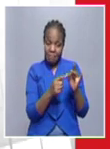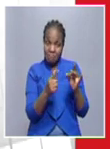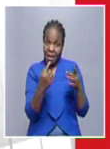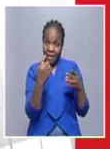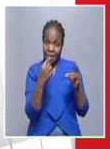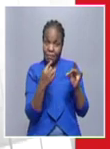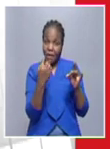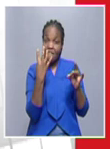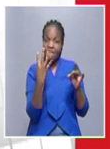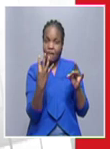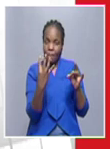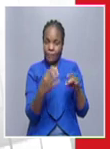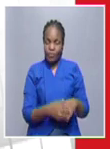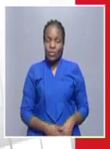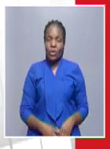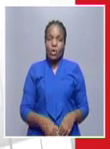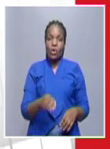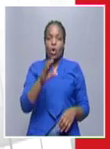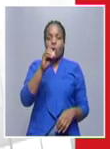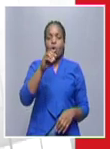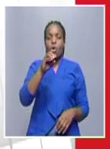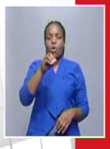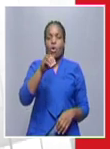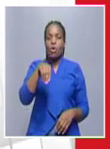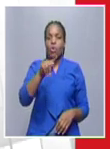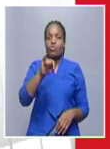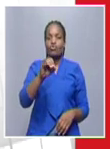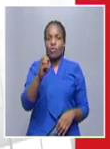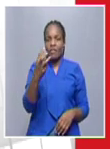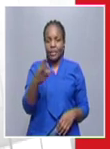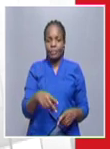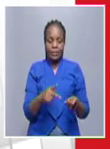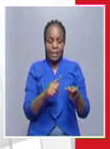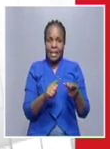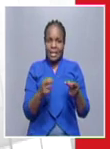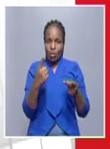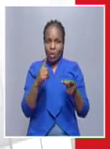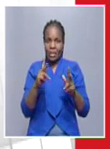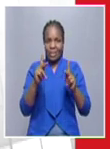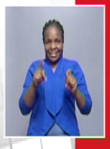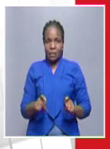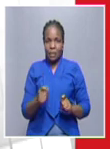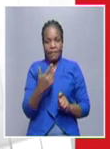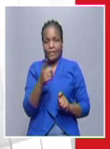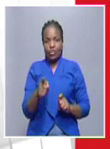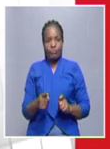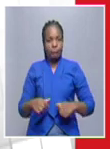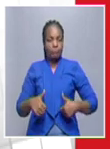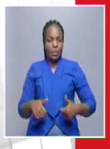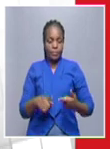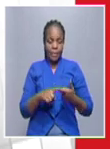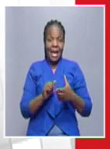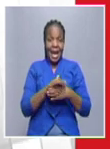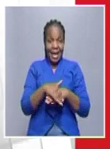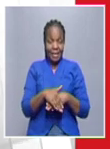three at ocho one at korikas all had recovered heart that had